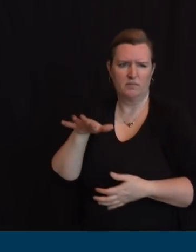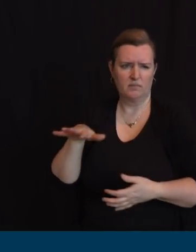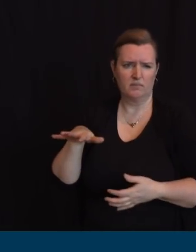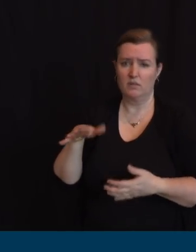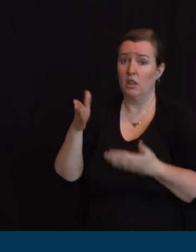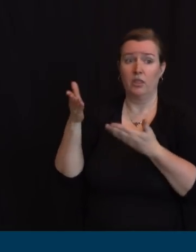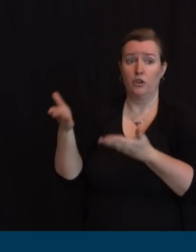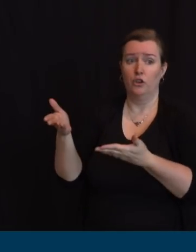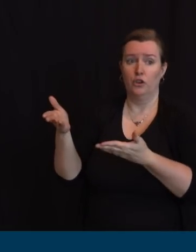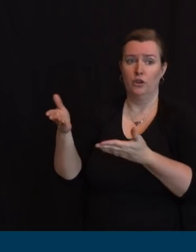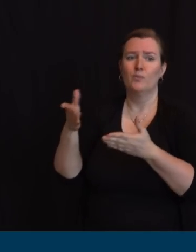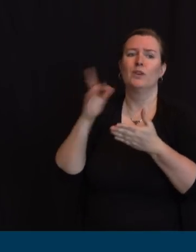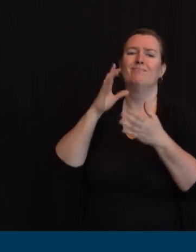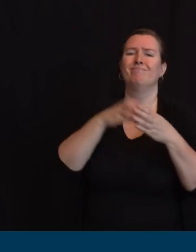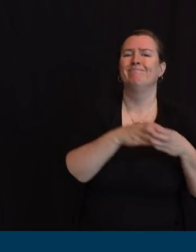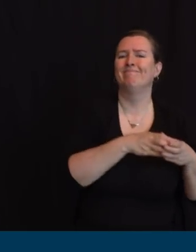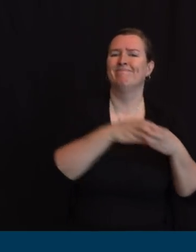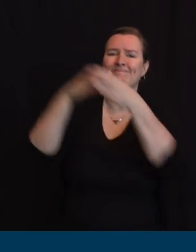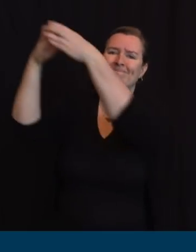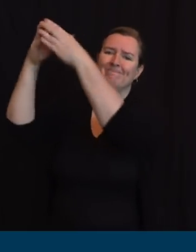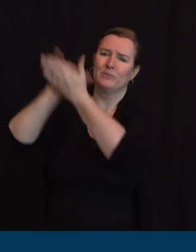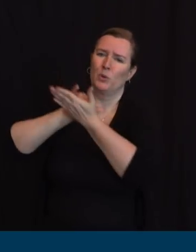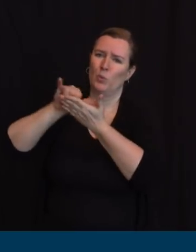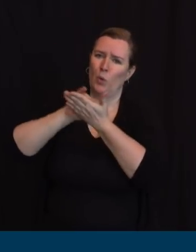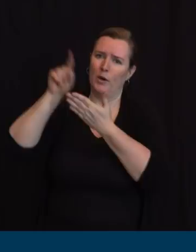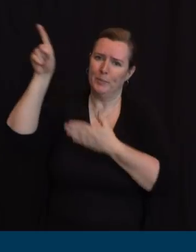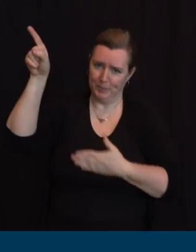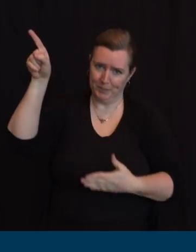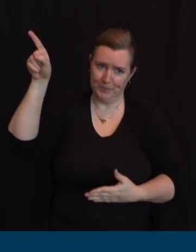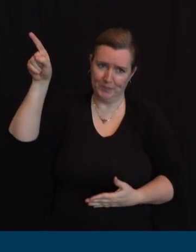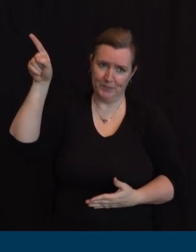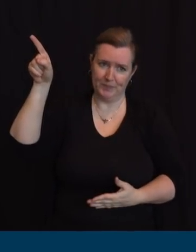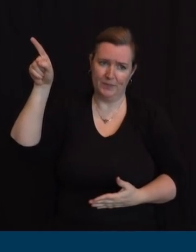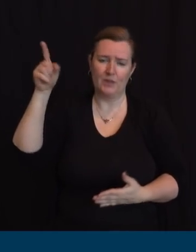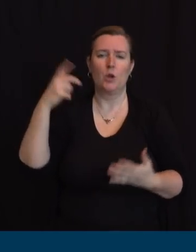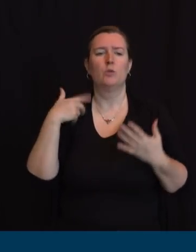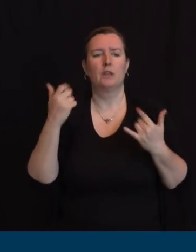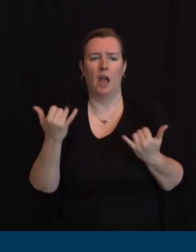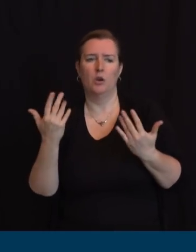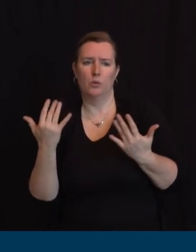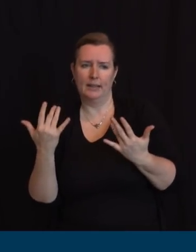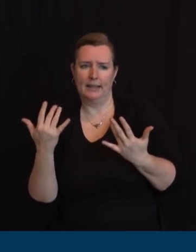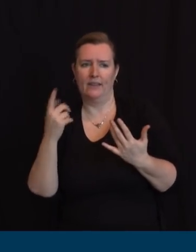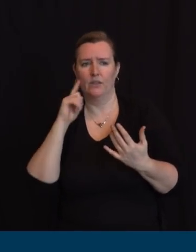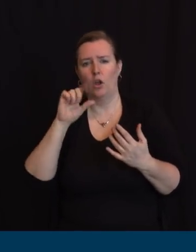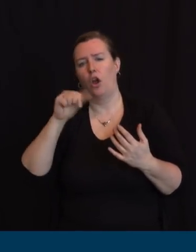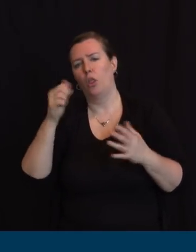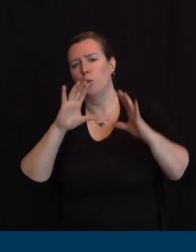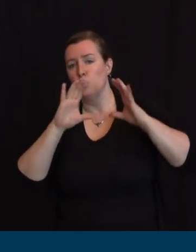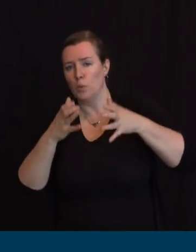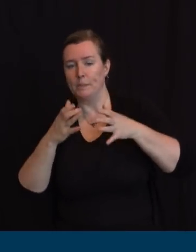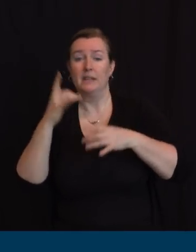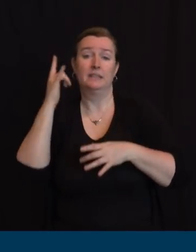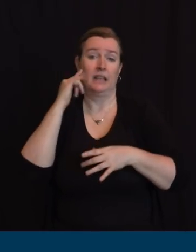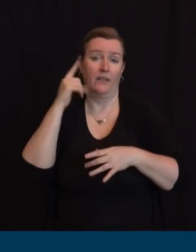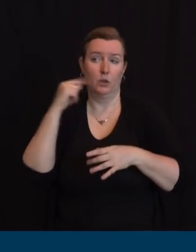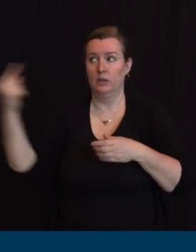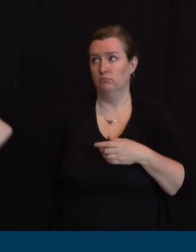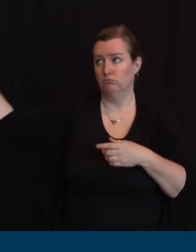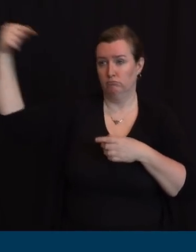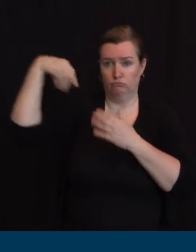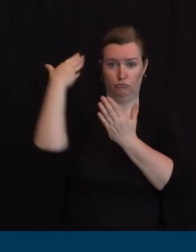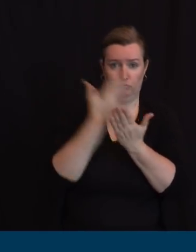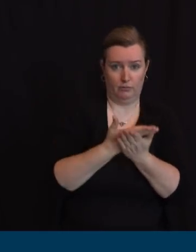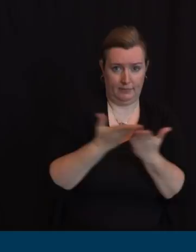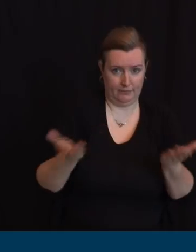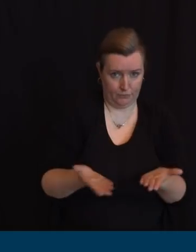I'm not mistaken from California to do the staffing in Atlantic City but I would call it a soft opening probably Tuesday or Wednesday of next week if